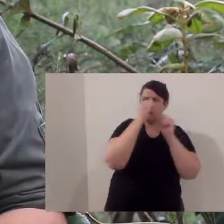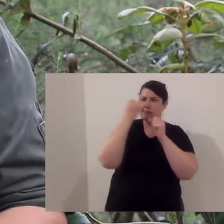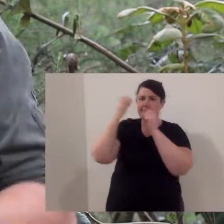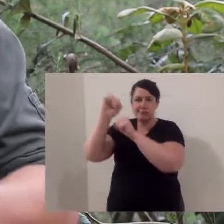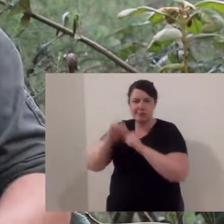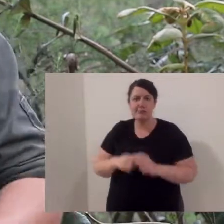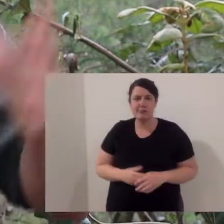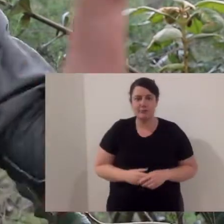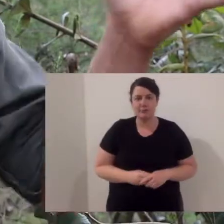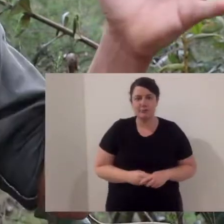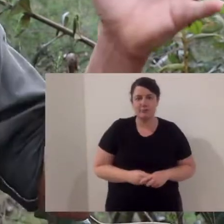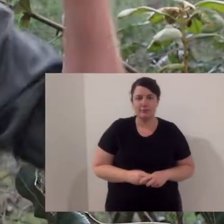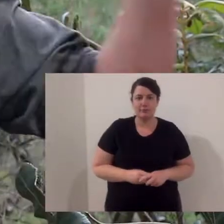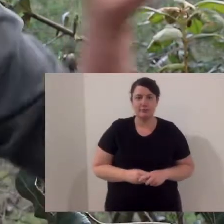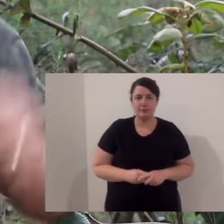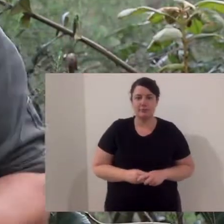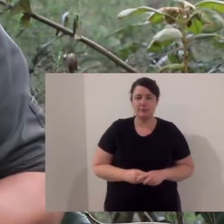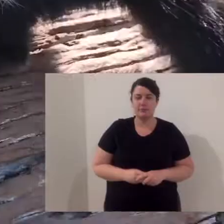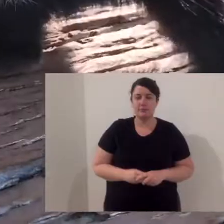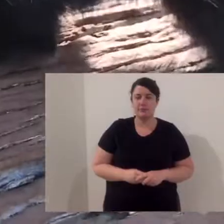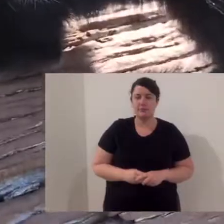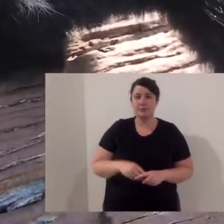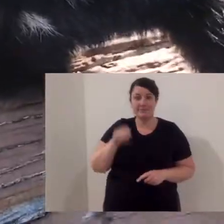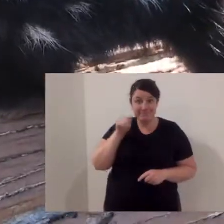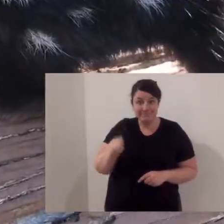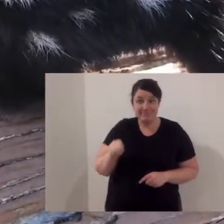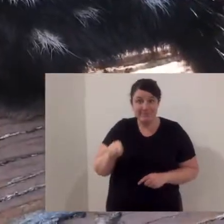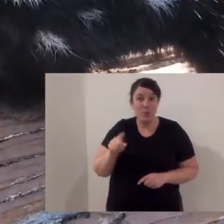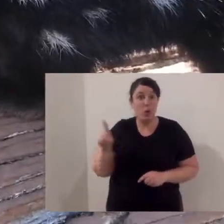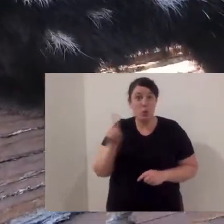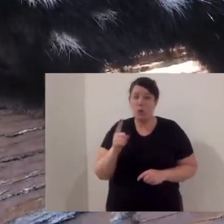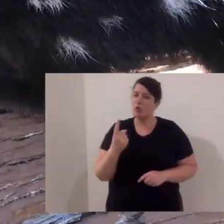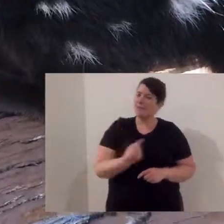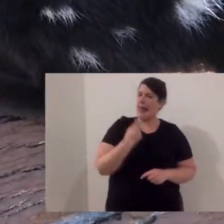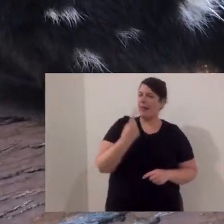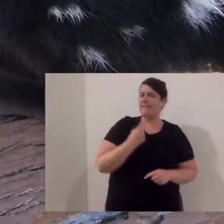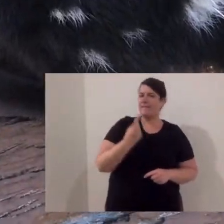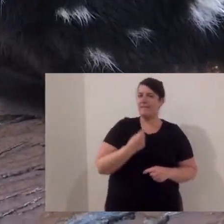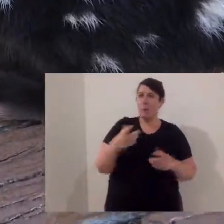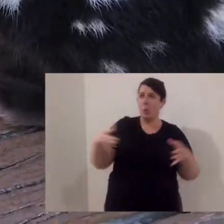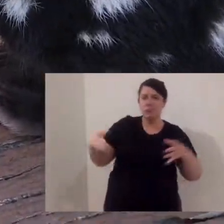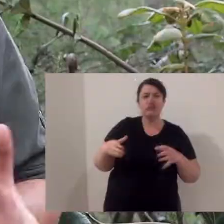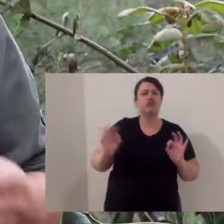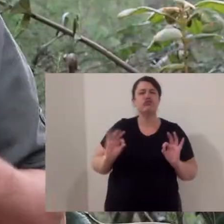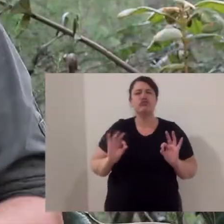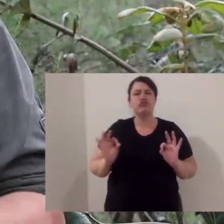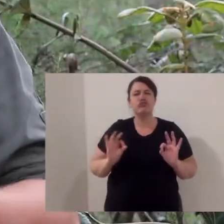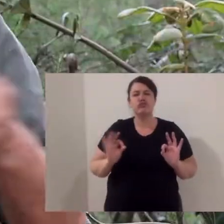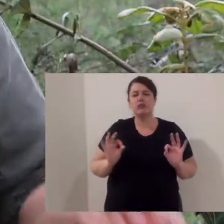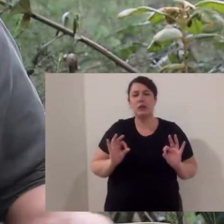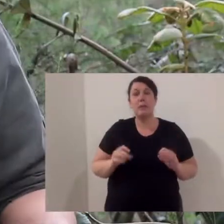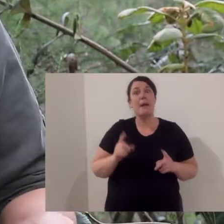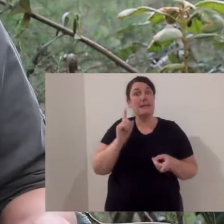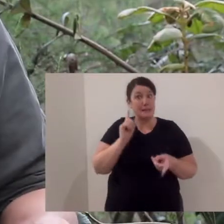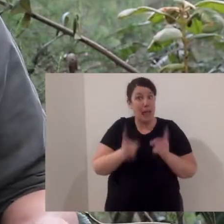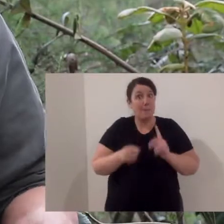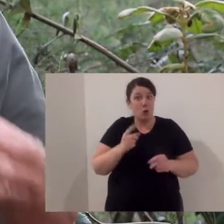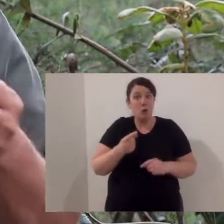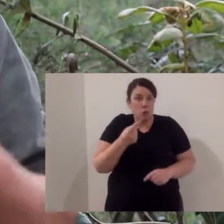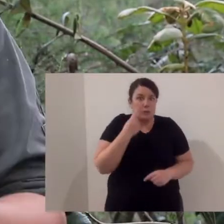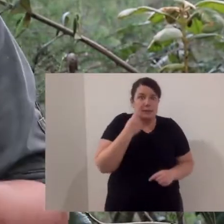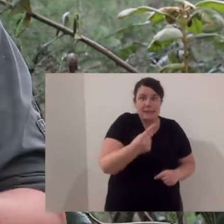Anywhere they can hide from the daylight and predators. Quolls, like most carnivorous marsupials, are typically solitary.